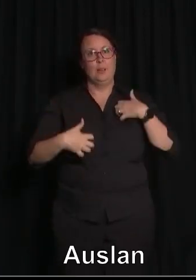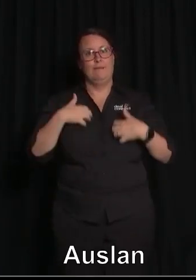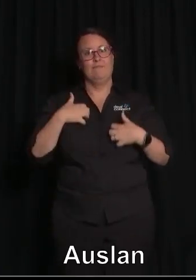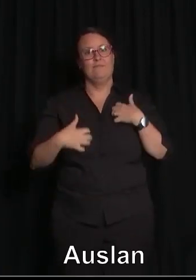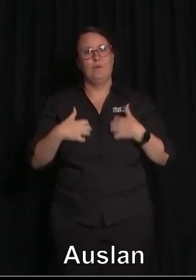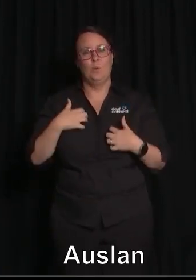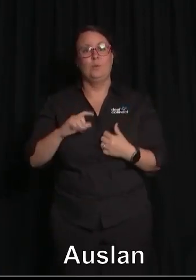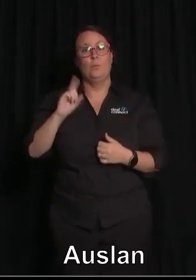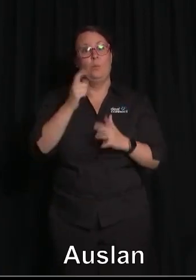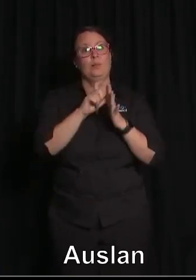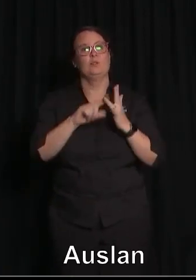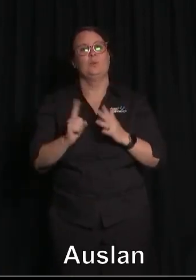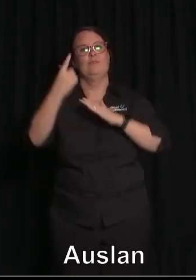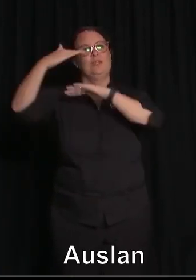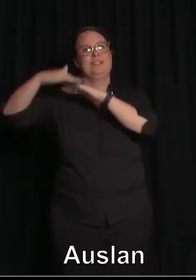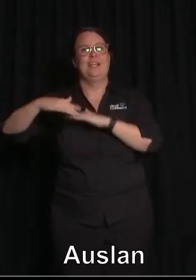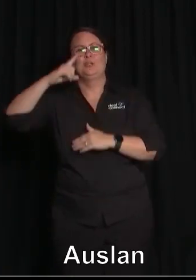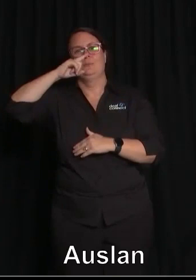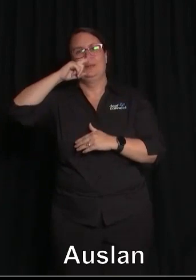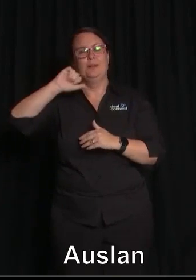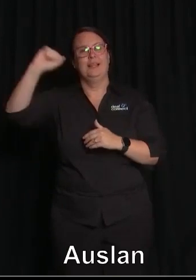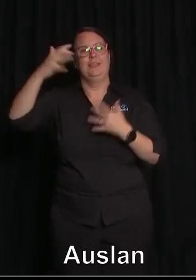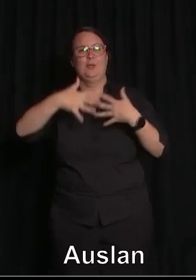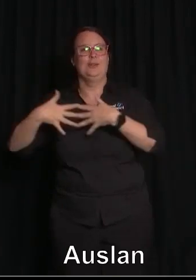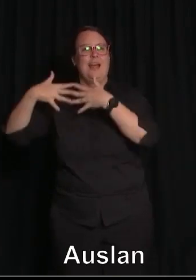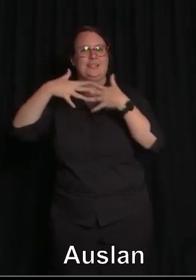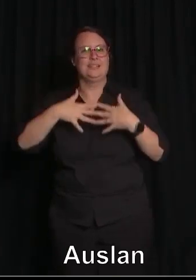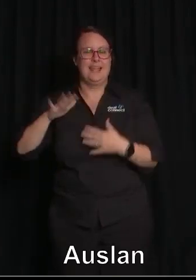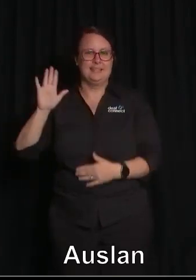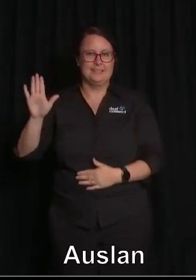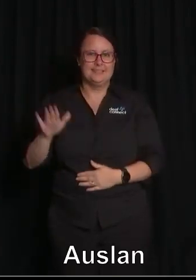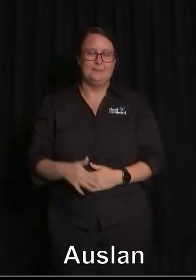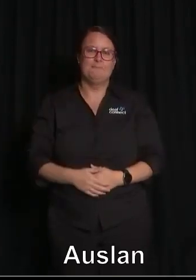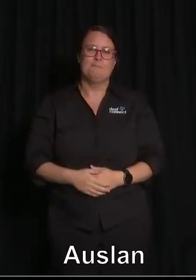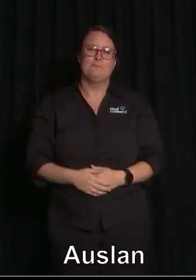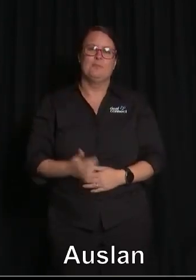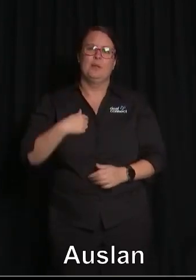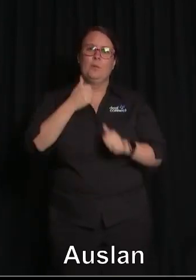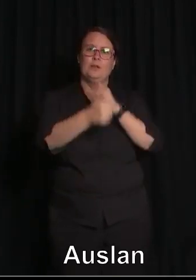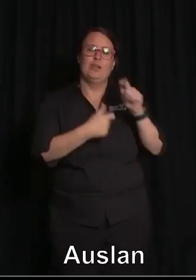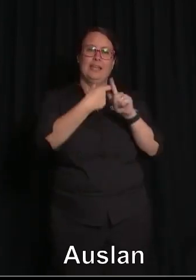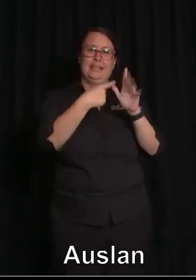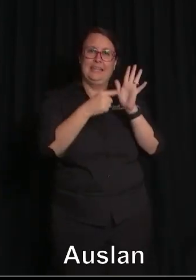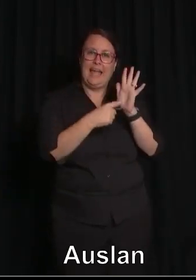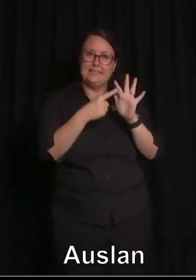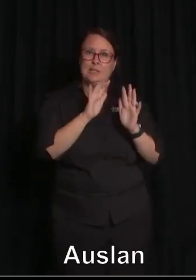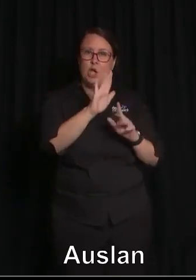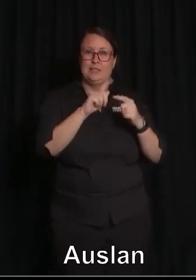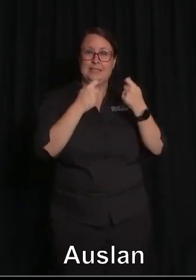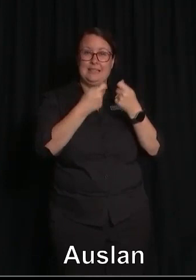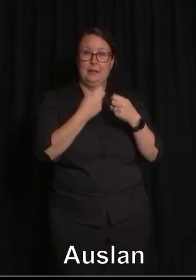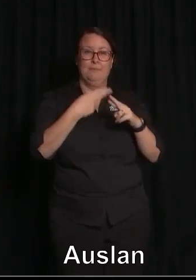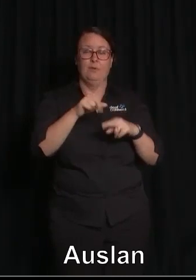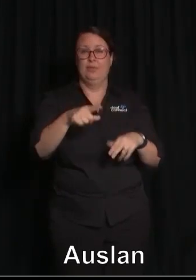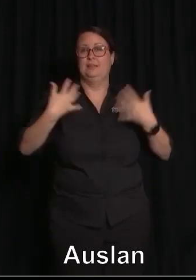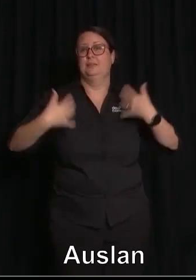will happen with First Nations people in the United States. I want to congratulate Kate and all the team for this landmark event.